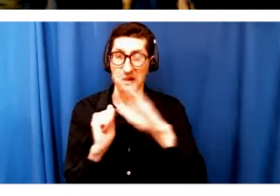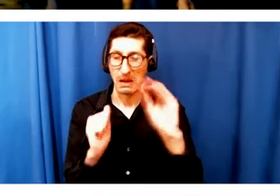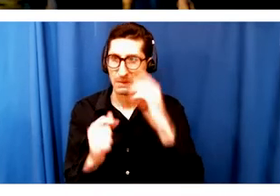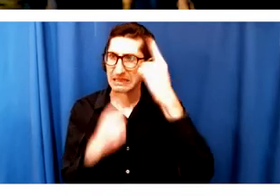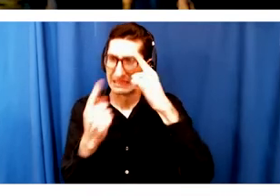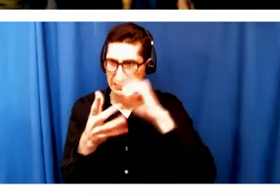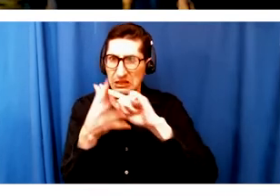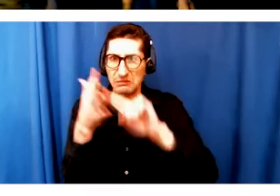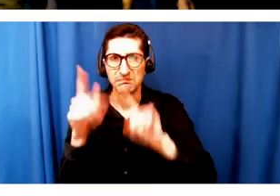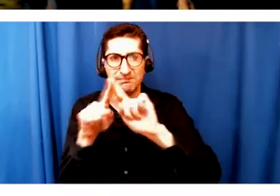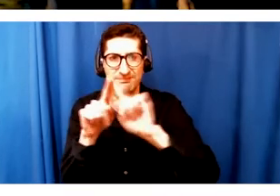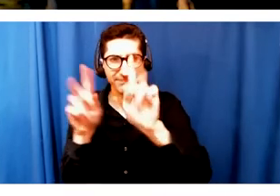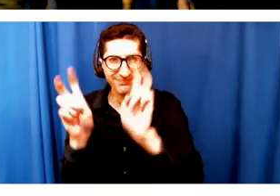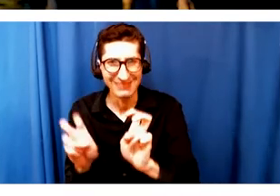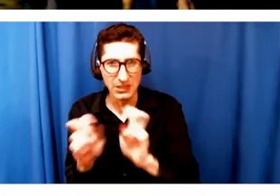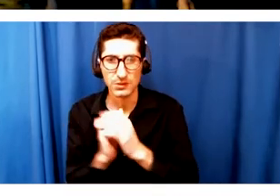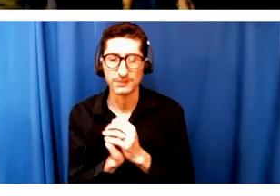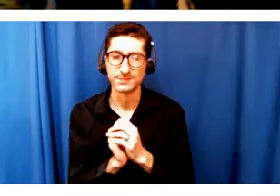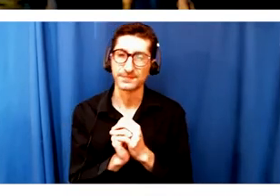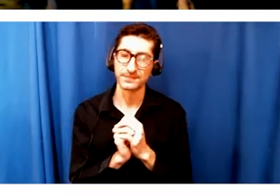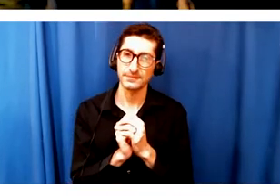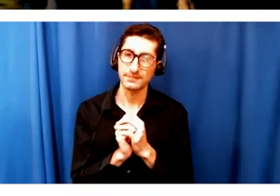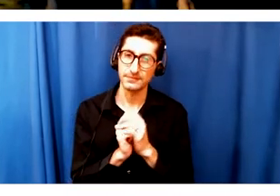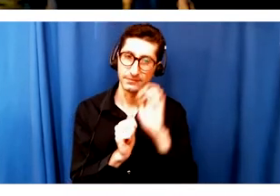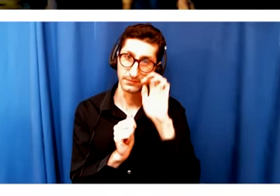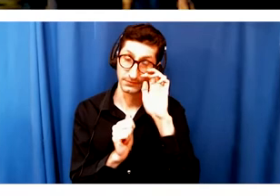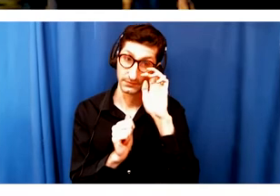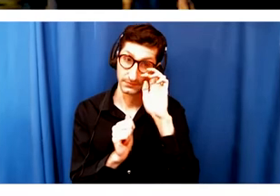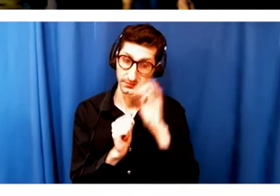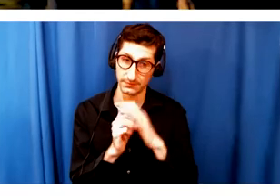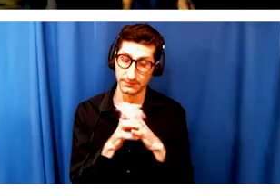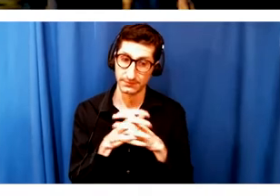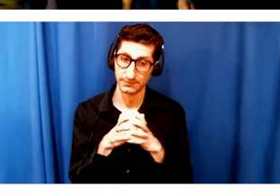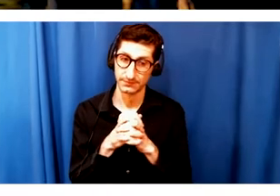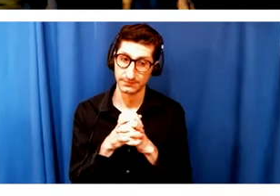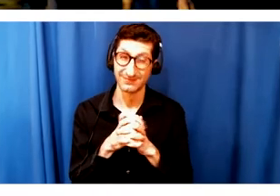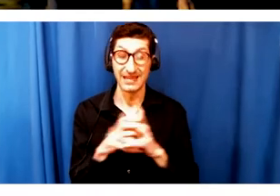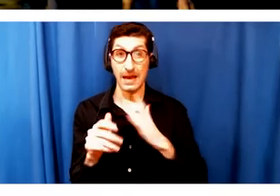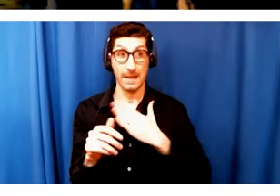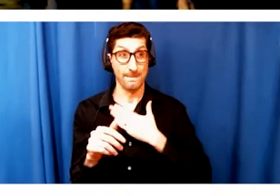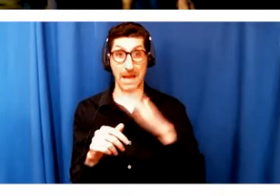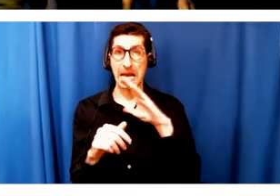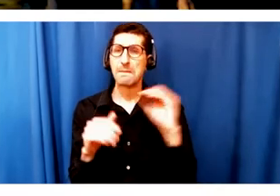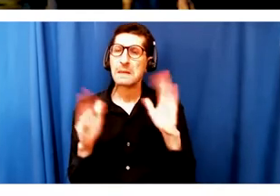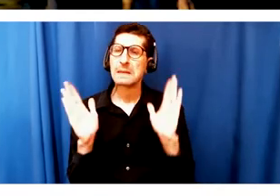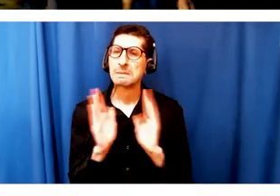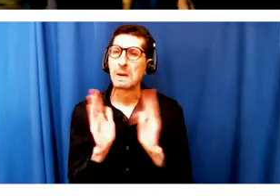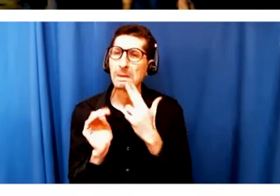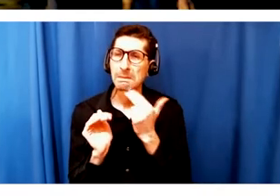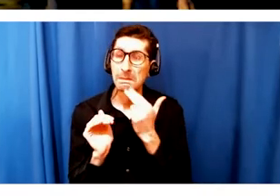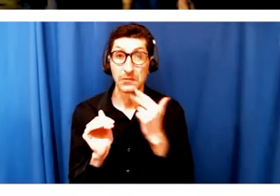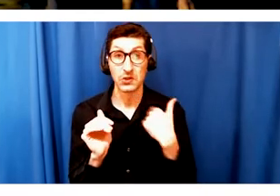And we have had the, we're a small shop. And so for us to kind of go dormant and to